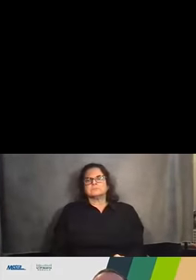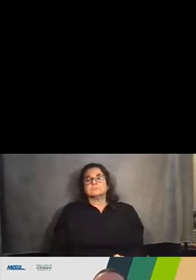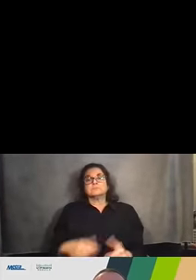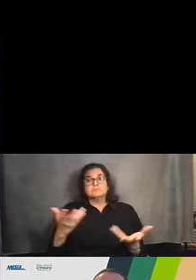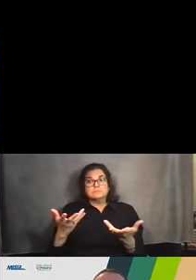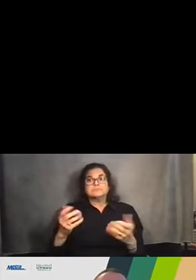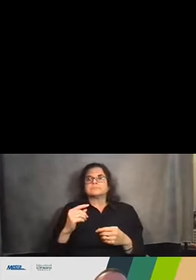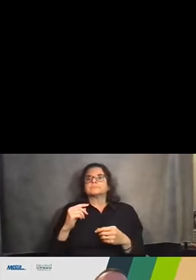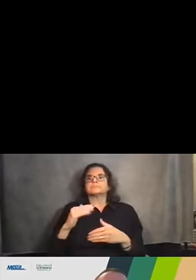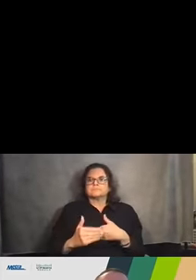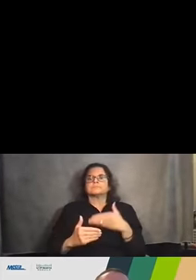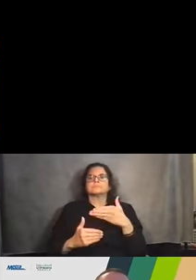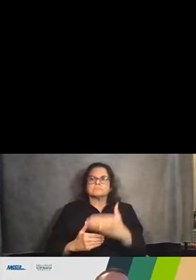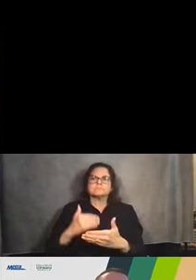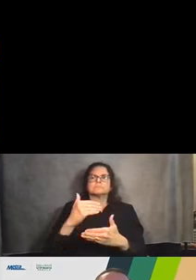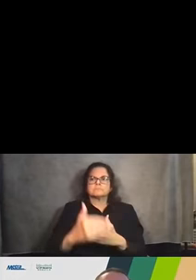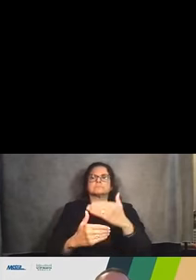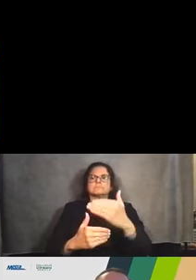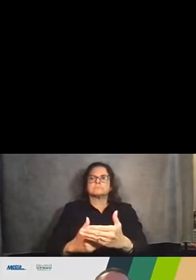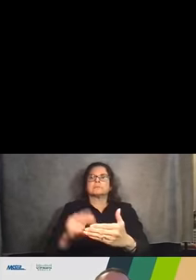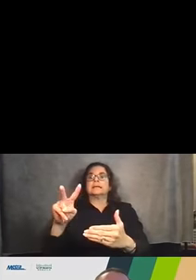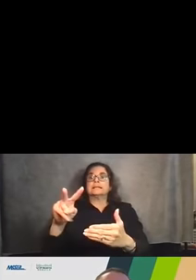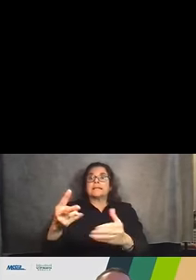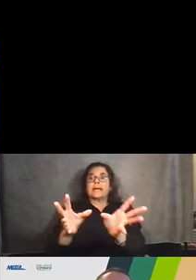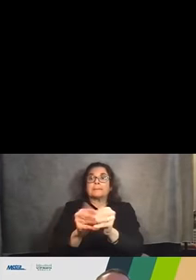planning and design process at the second public meeting.